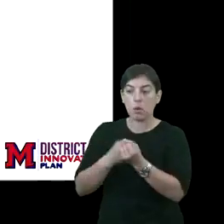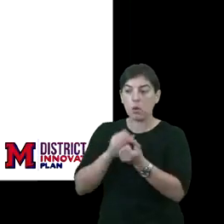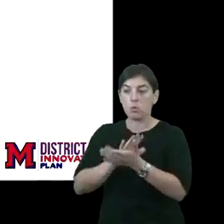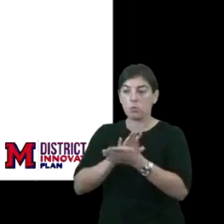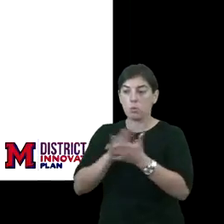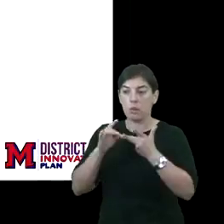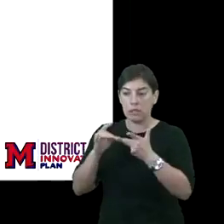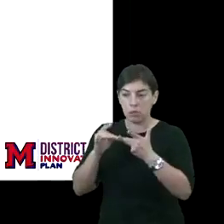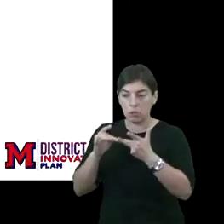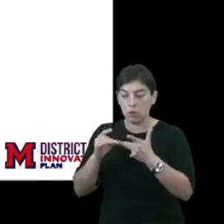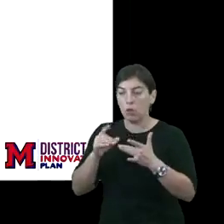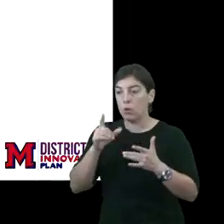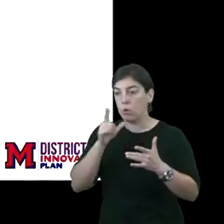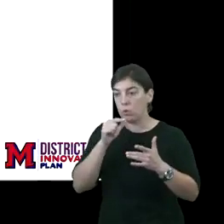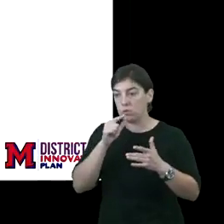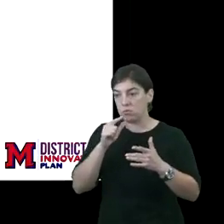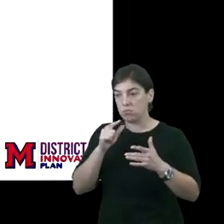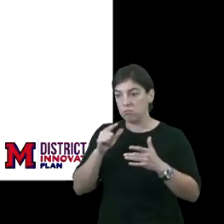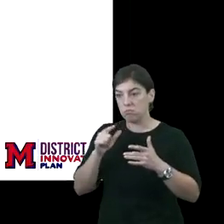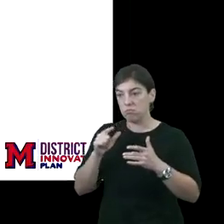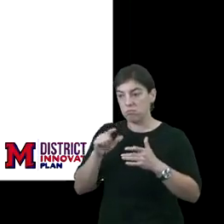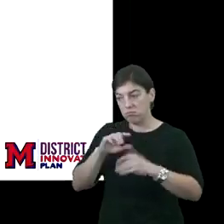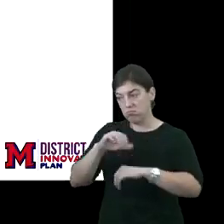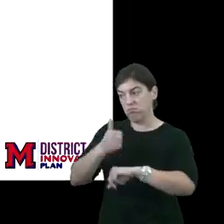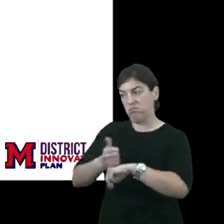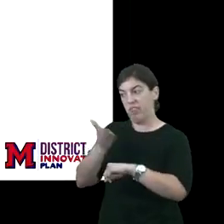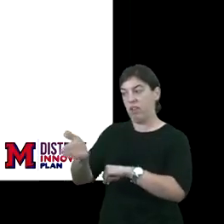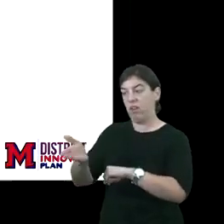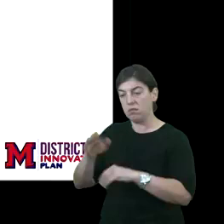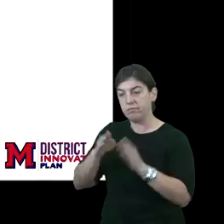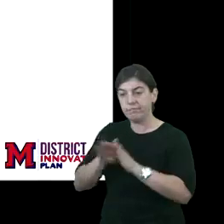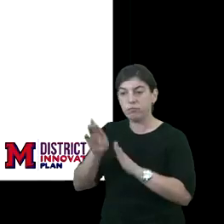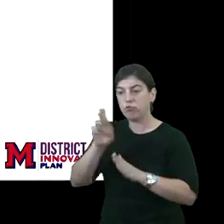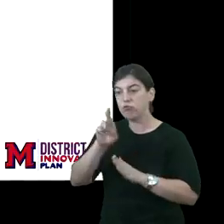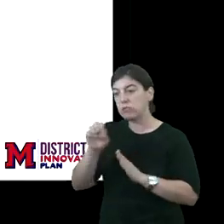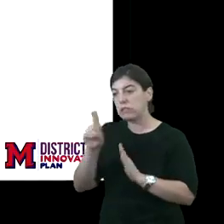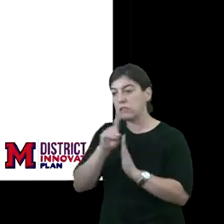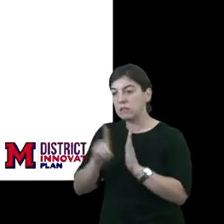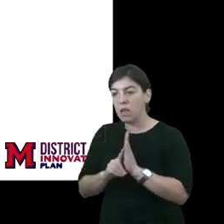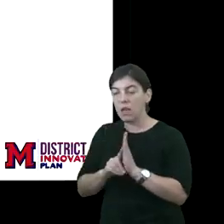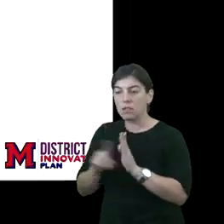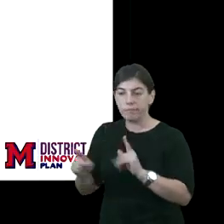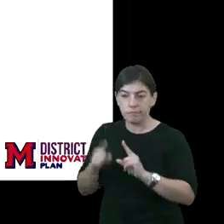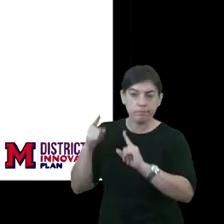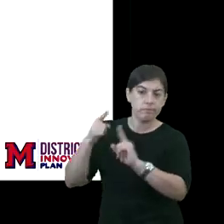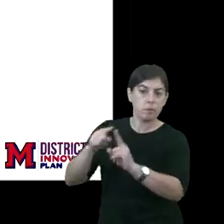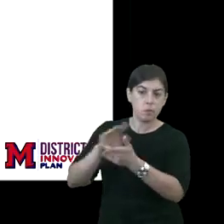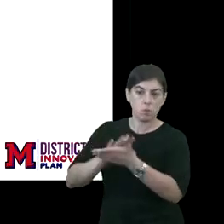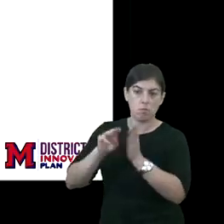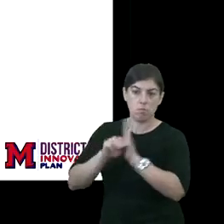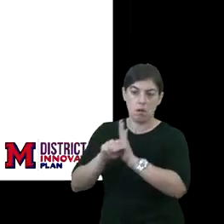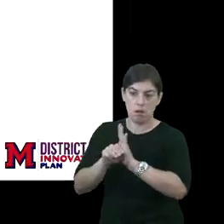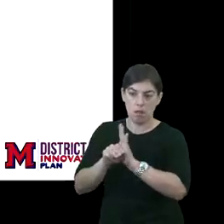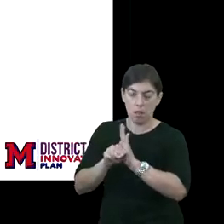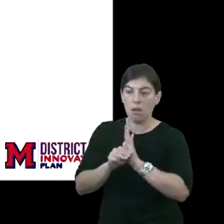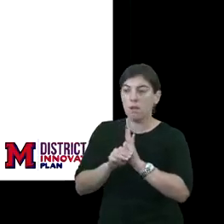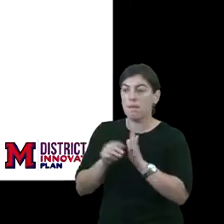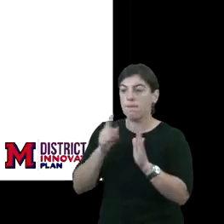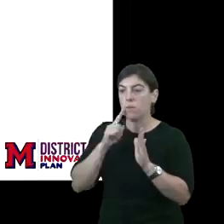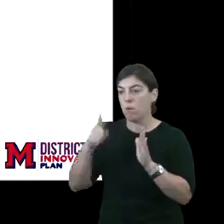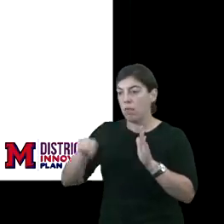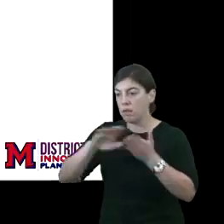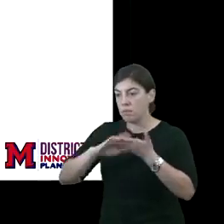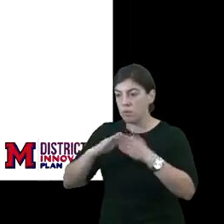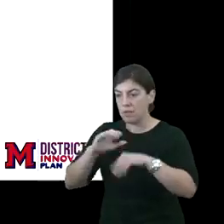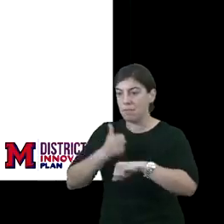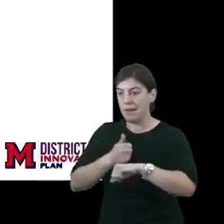leader who is in place to develop a redesign and inspiring school model for the community